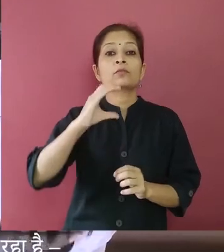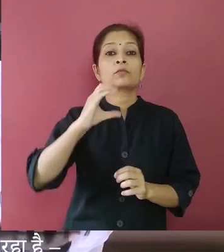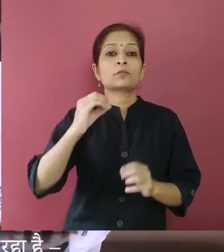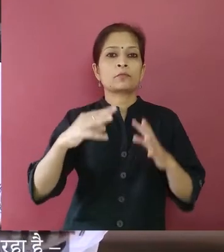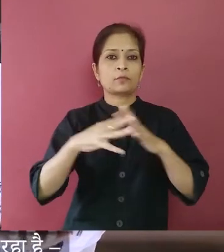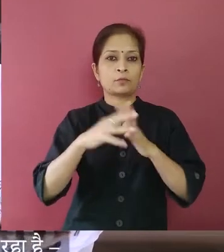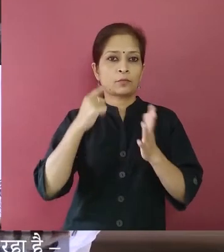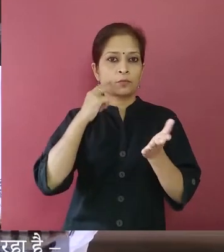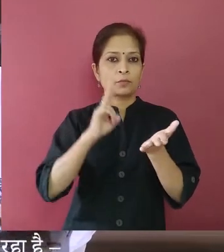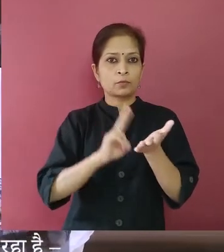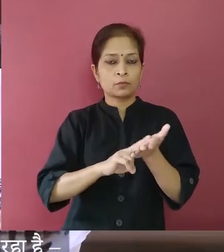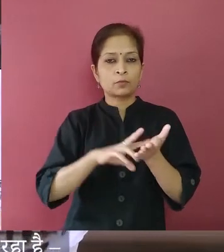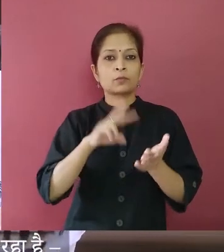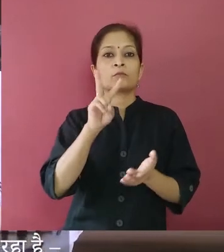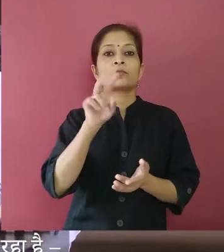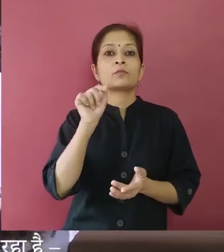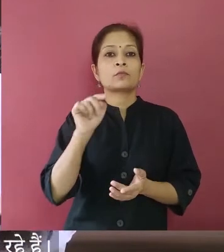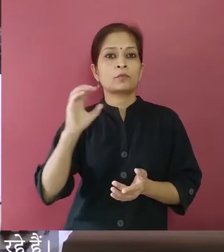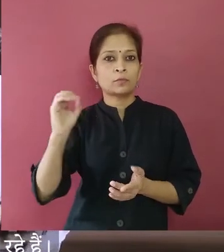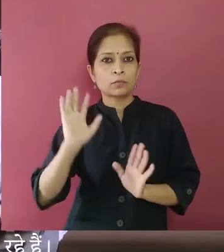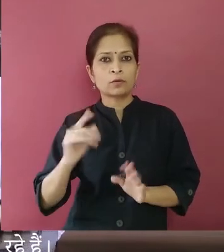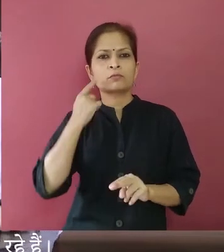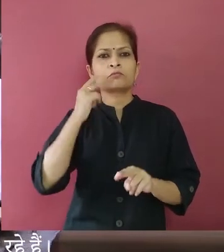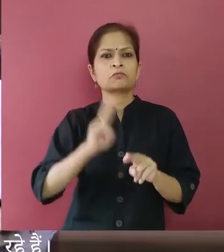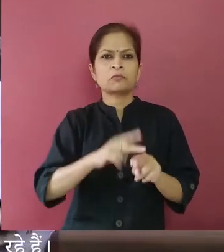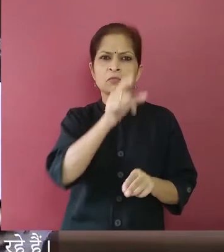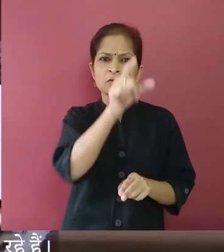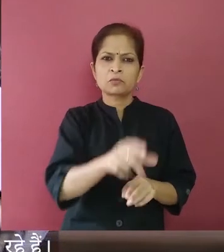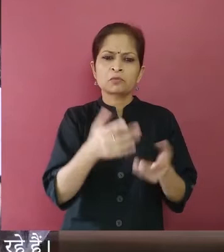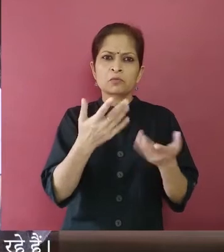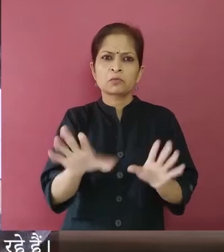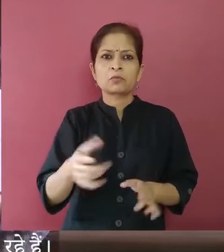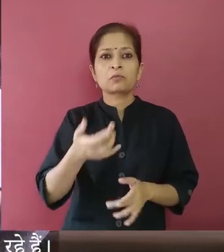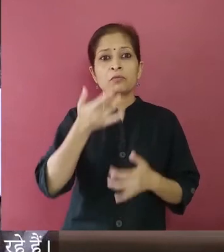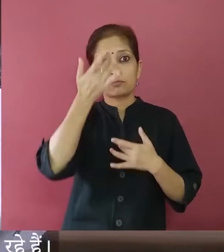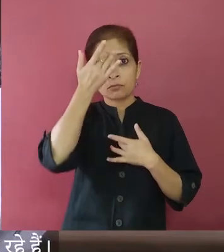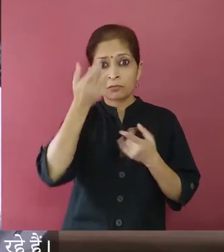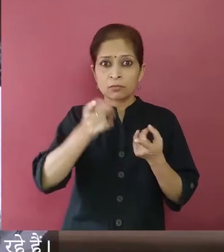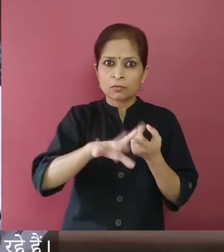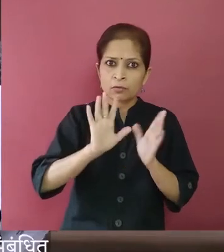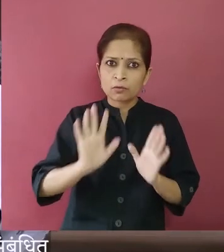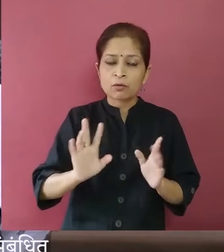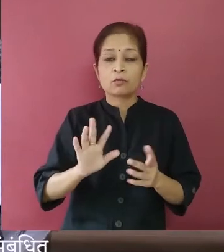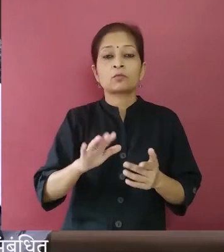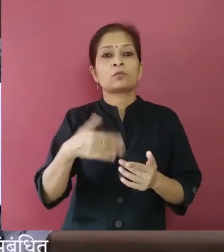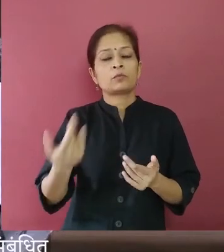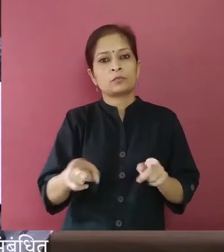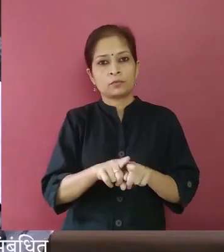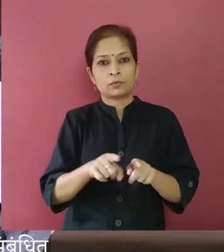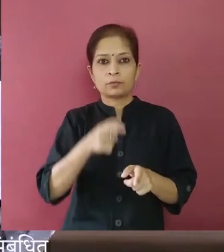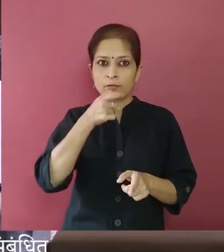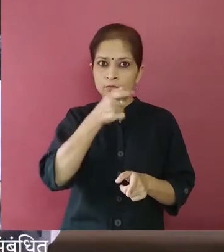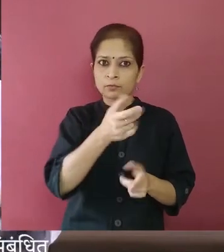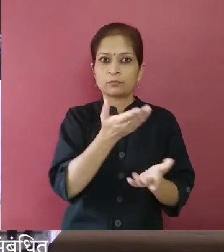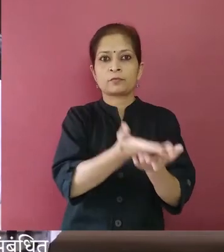Portal 2.0, which is available for anyone who has any side effects to really reach out to this portal and report them.